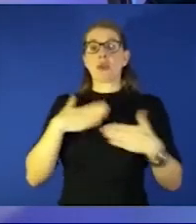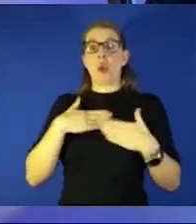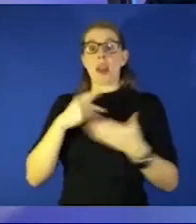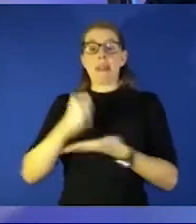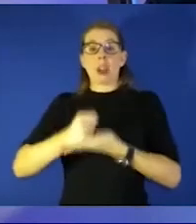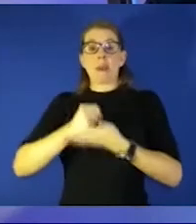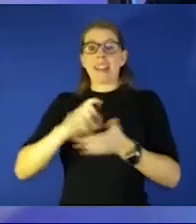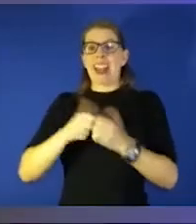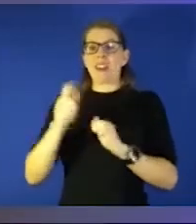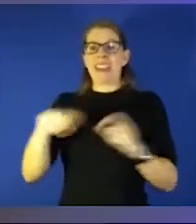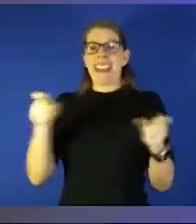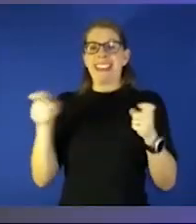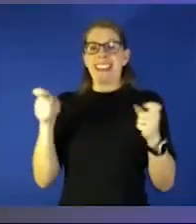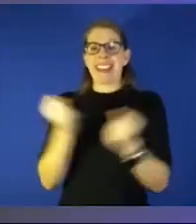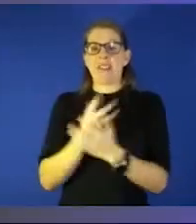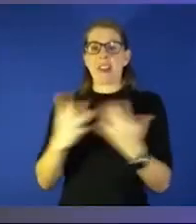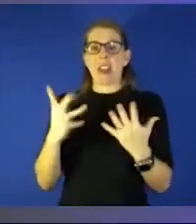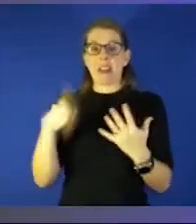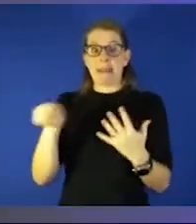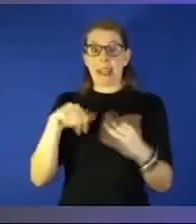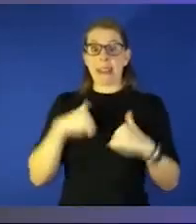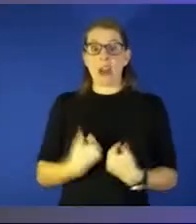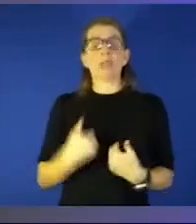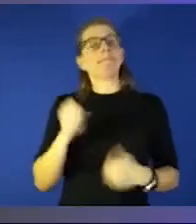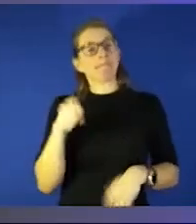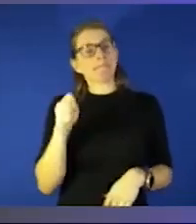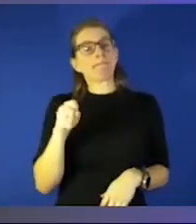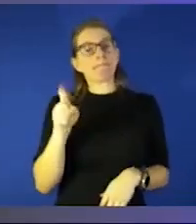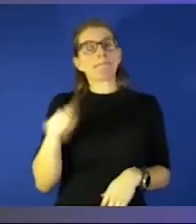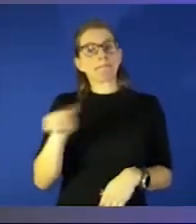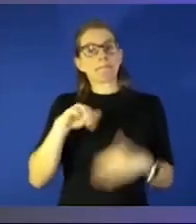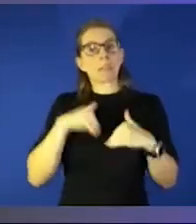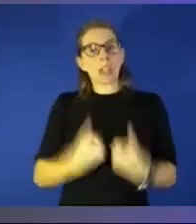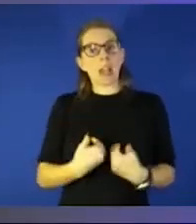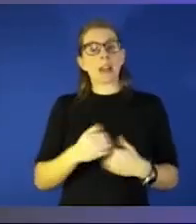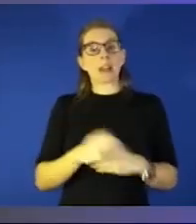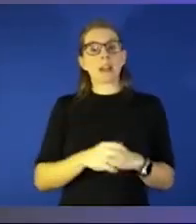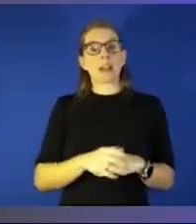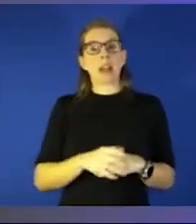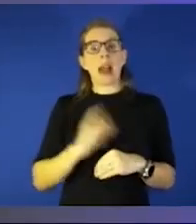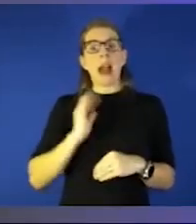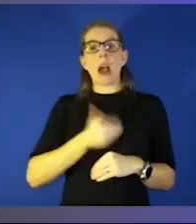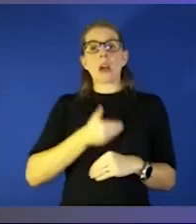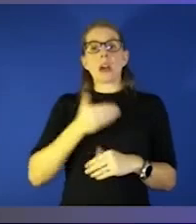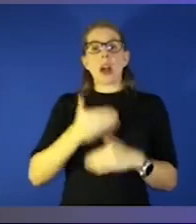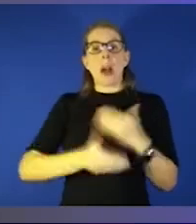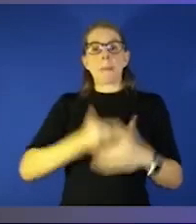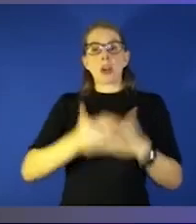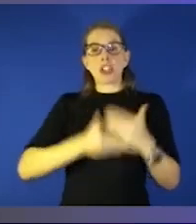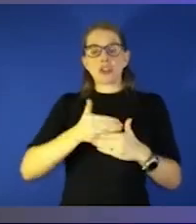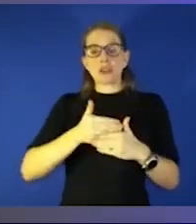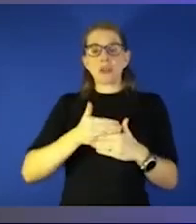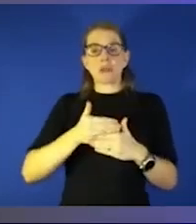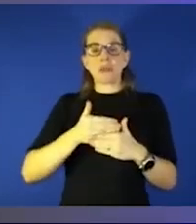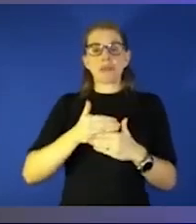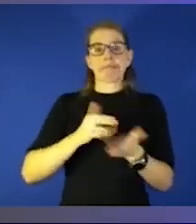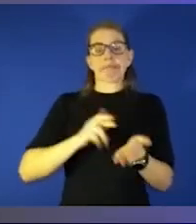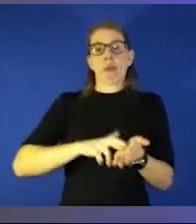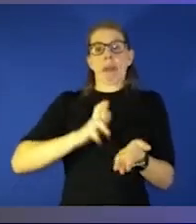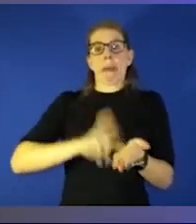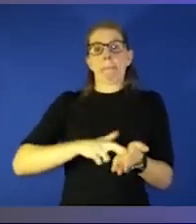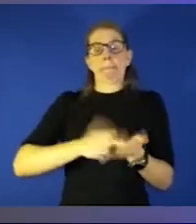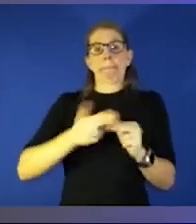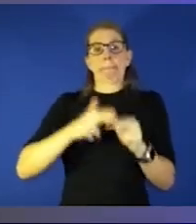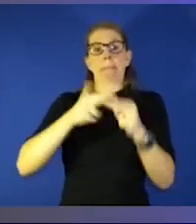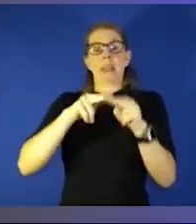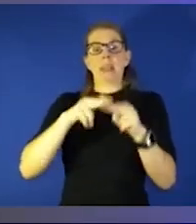tired they are a little tired our operational tempo has really increased a whole lot this is a time of year where